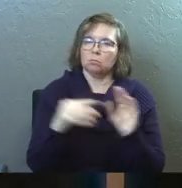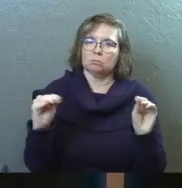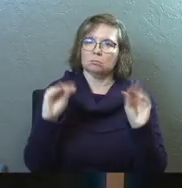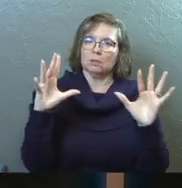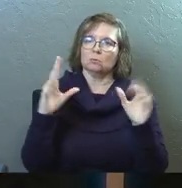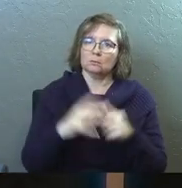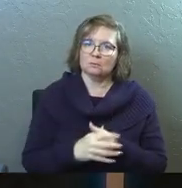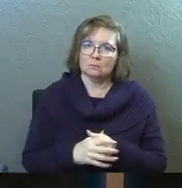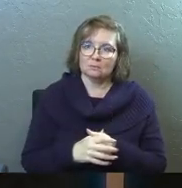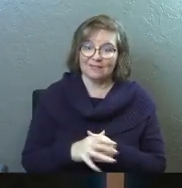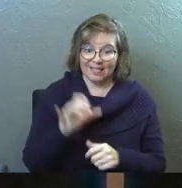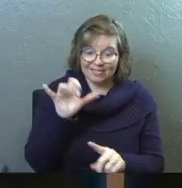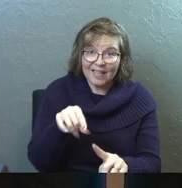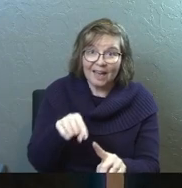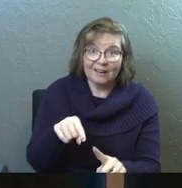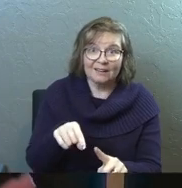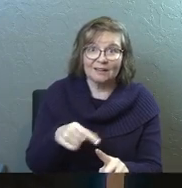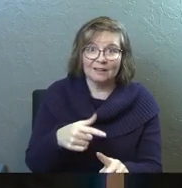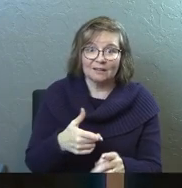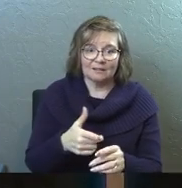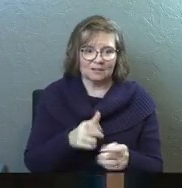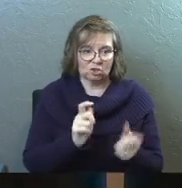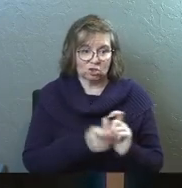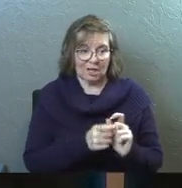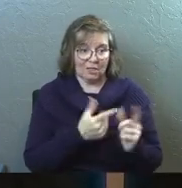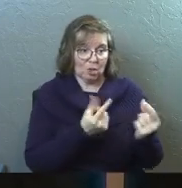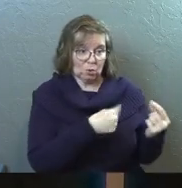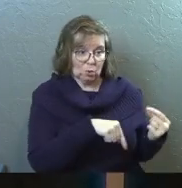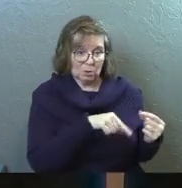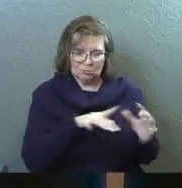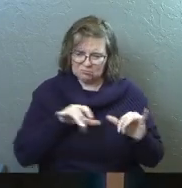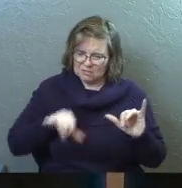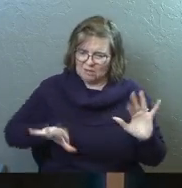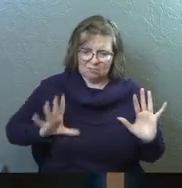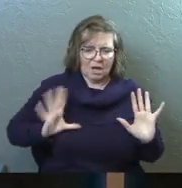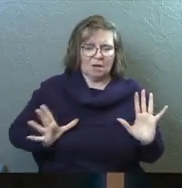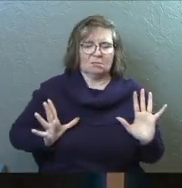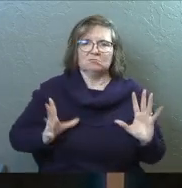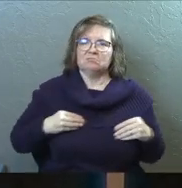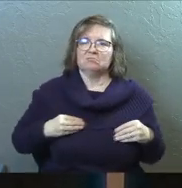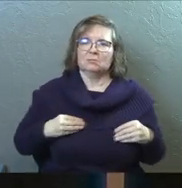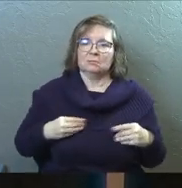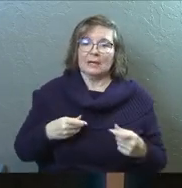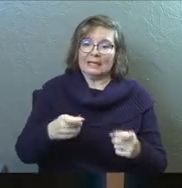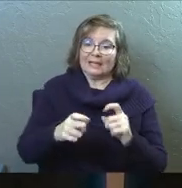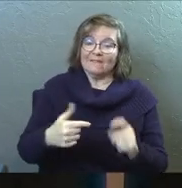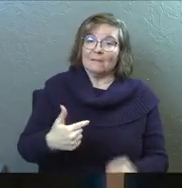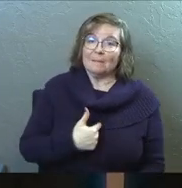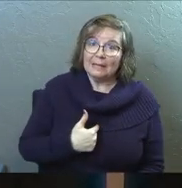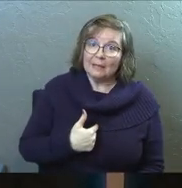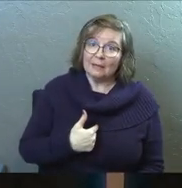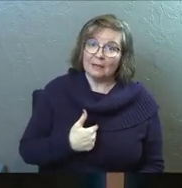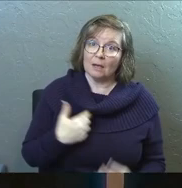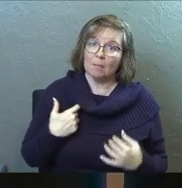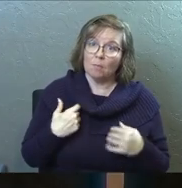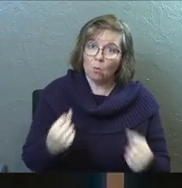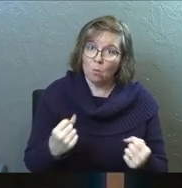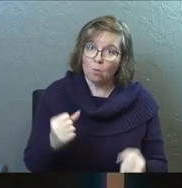wonders? Like, I'm not asking you to change anything about what they're doing, but would you give me boldness?